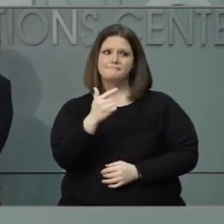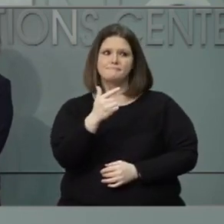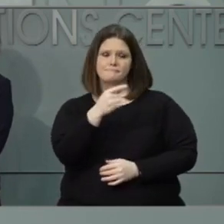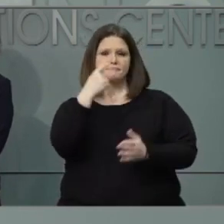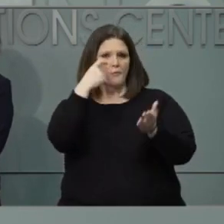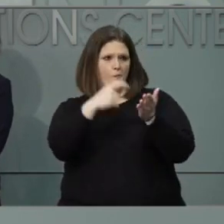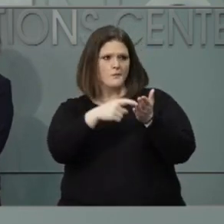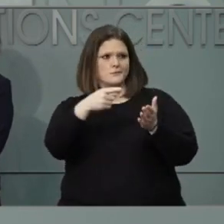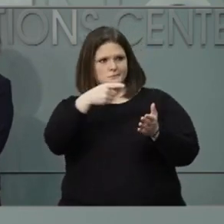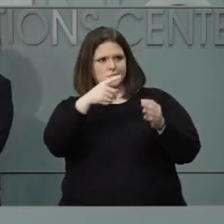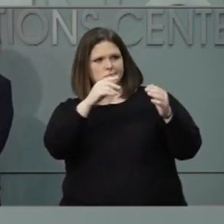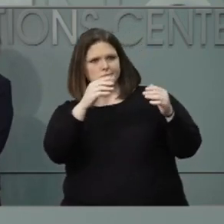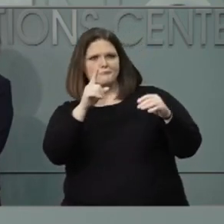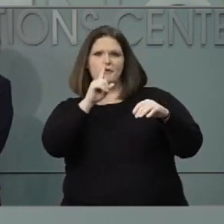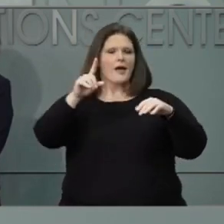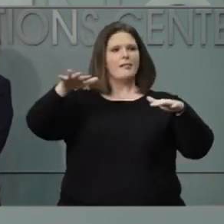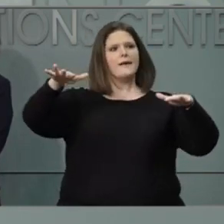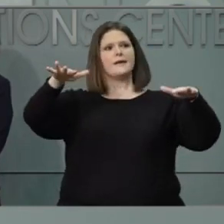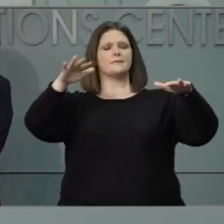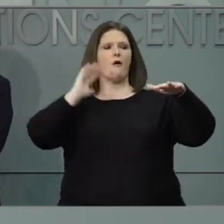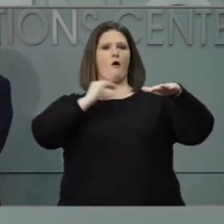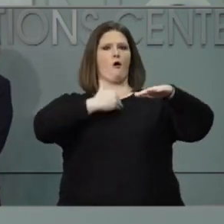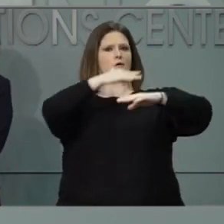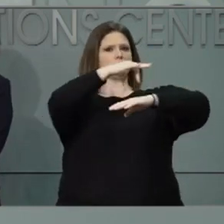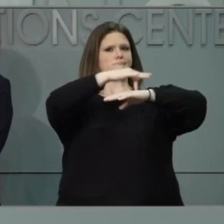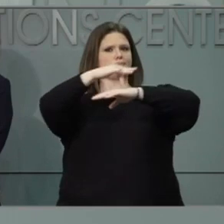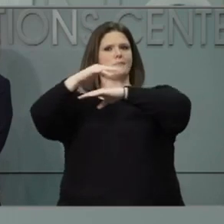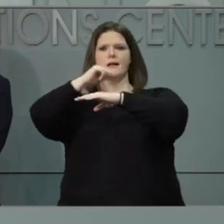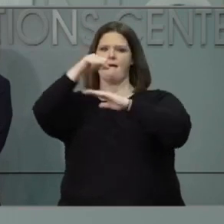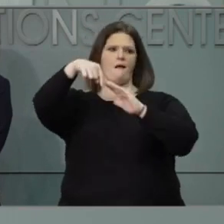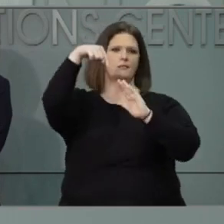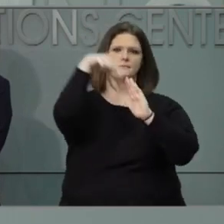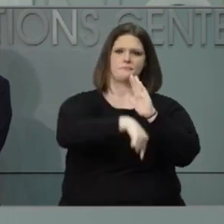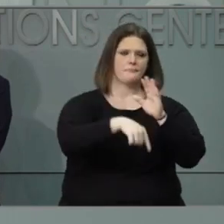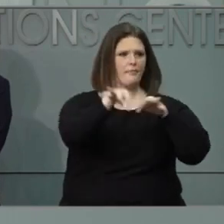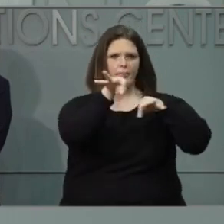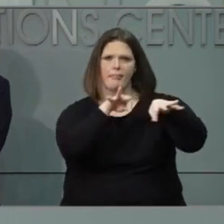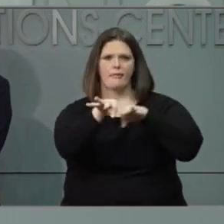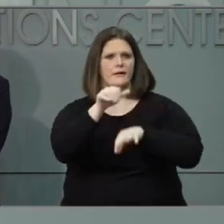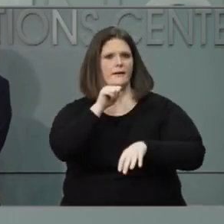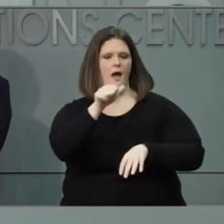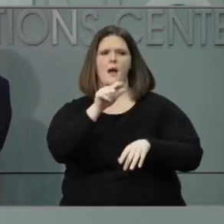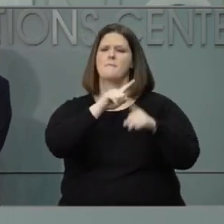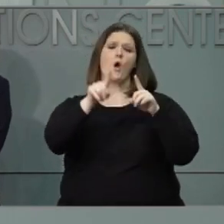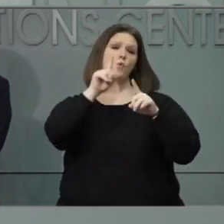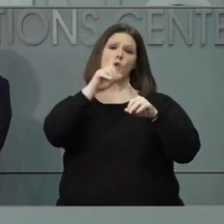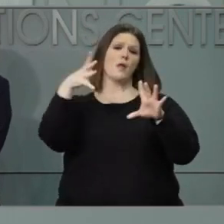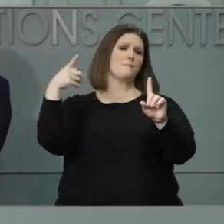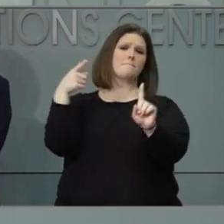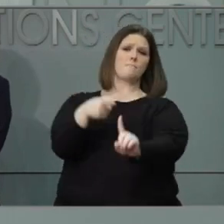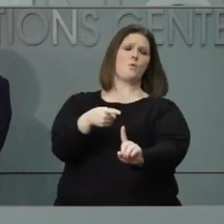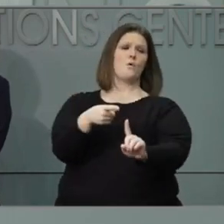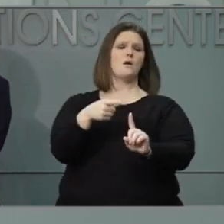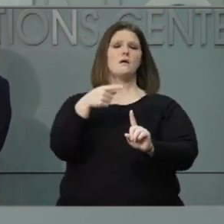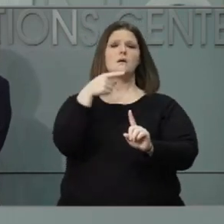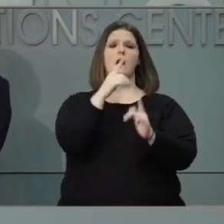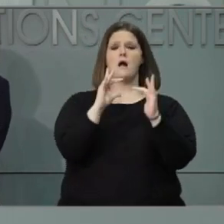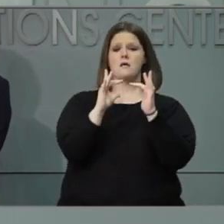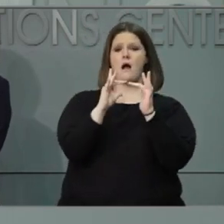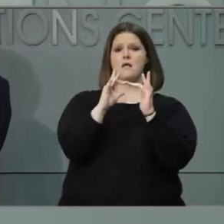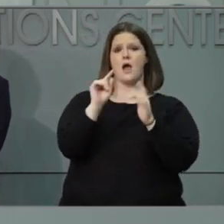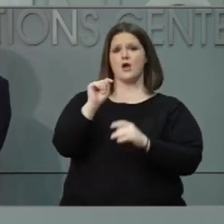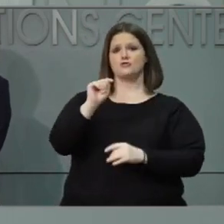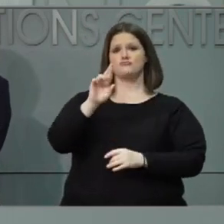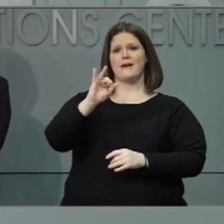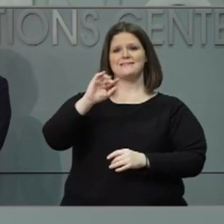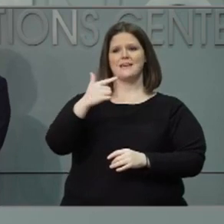can get a sense of what types of settings that are, are risky. But in a, in a nutshell, it is essentially anywhere where someone may